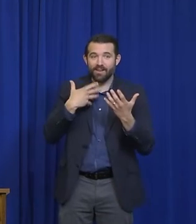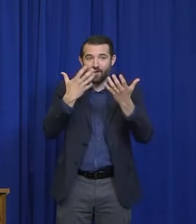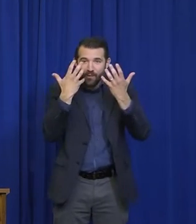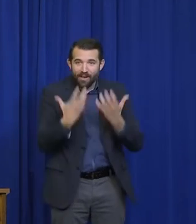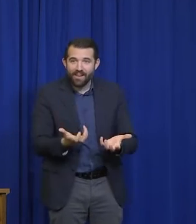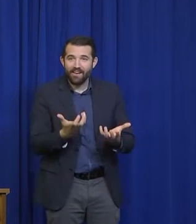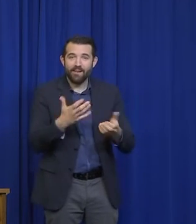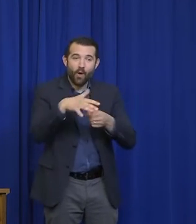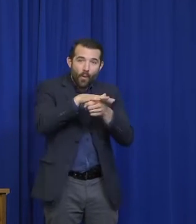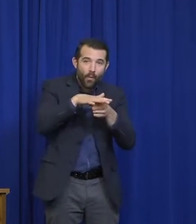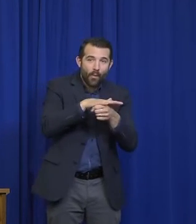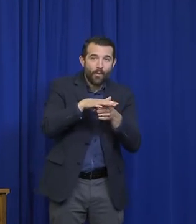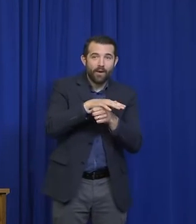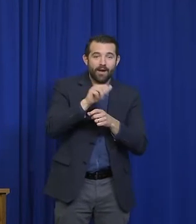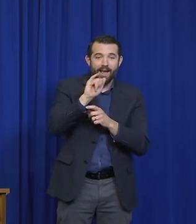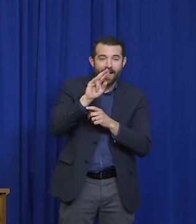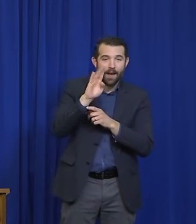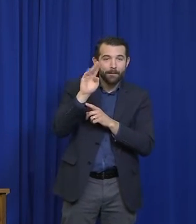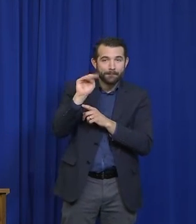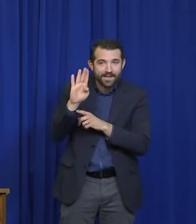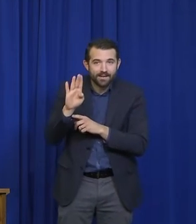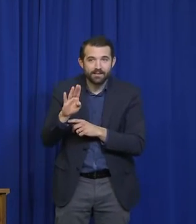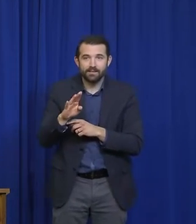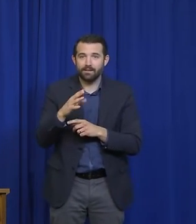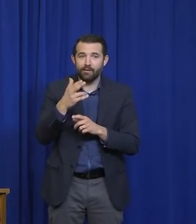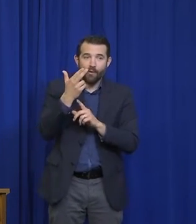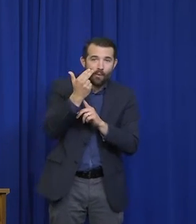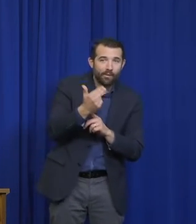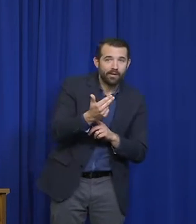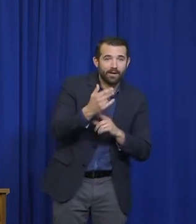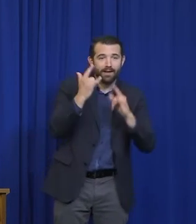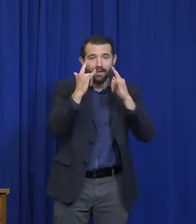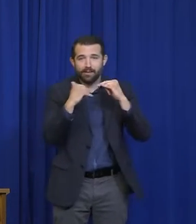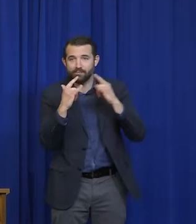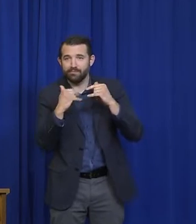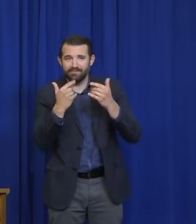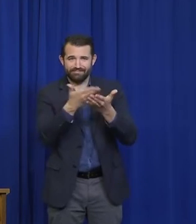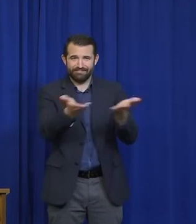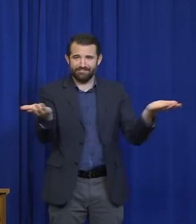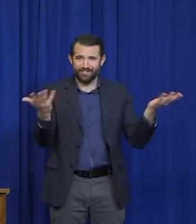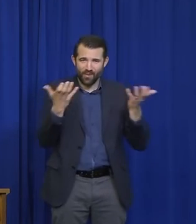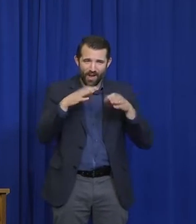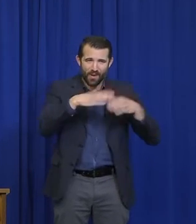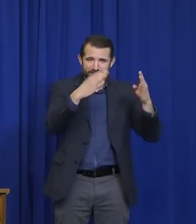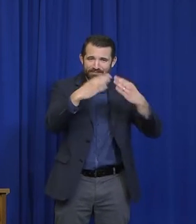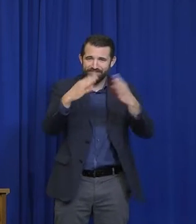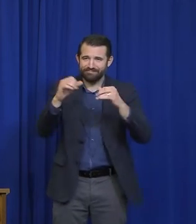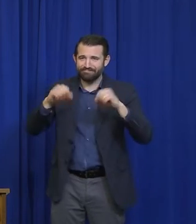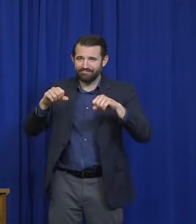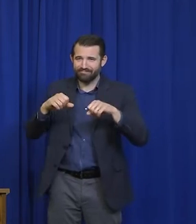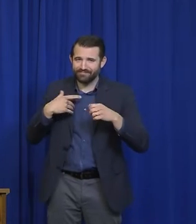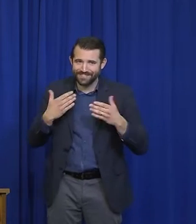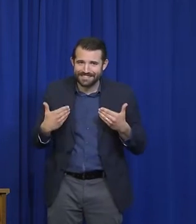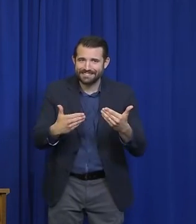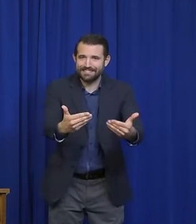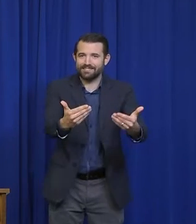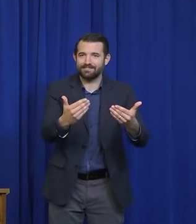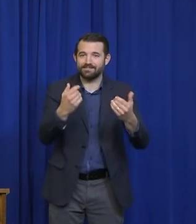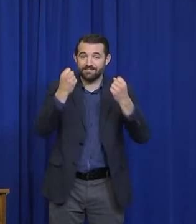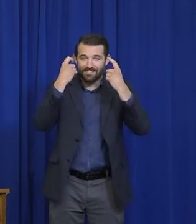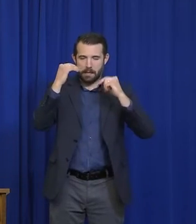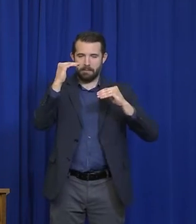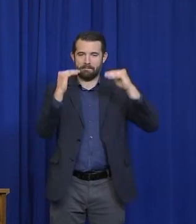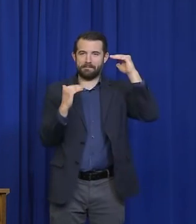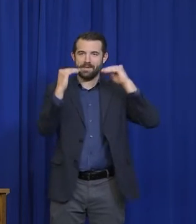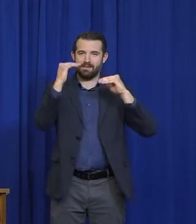Airbnb and the lodging and campgrounds sooner. Senator, nobody wants to get sick, and nobody wants their customers